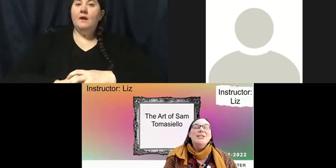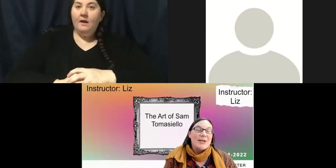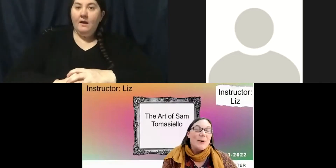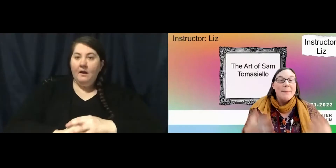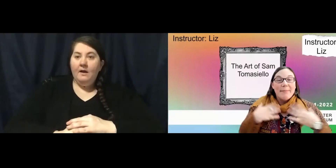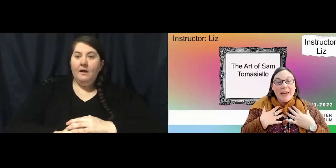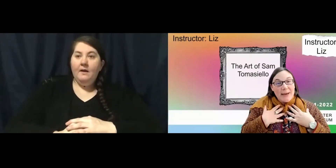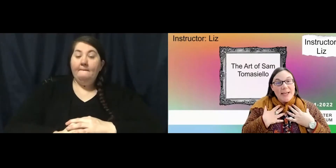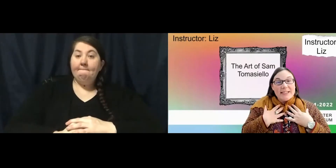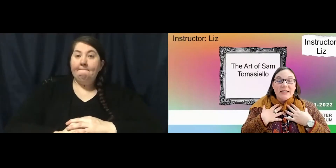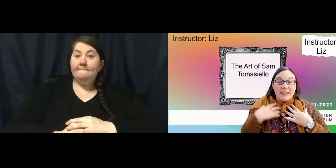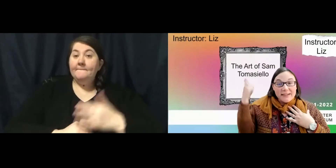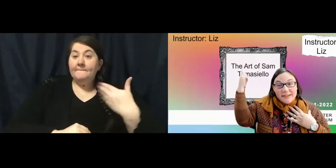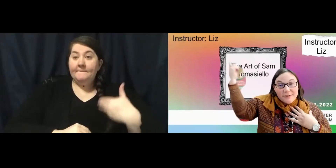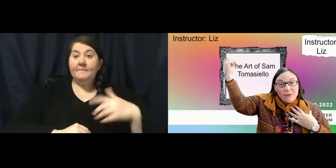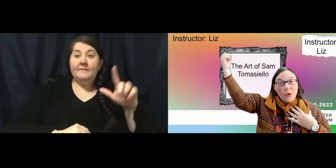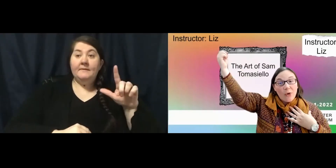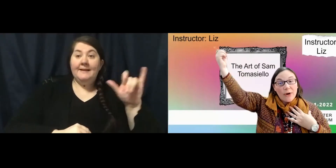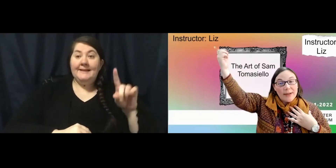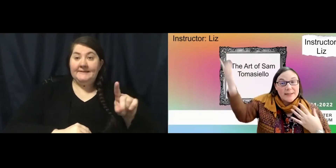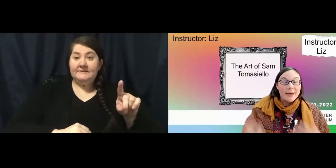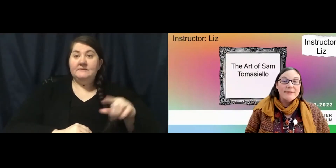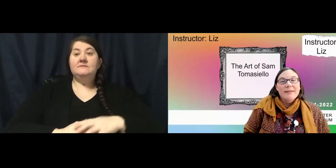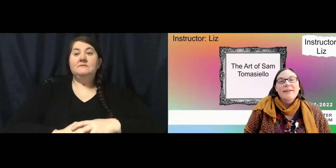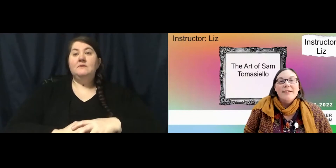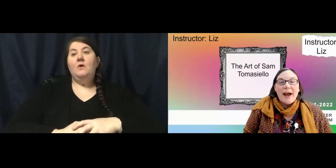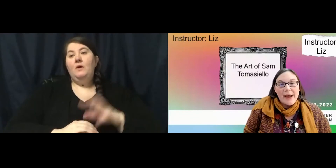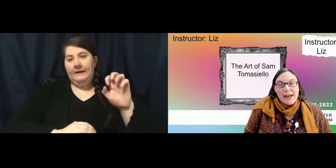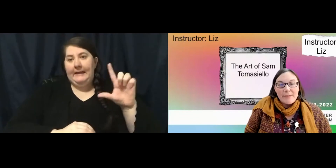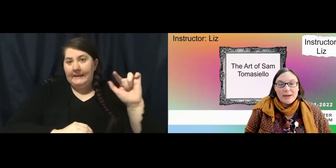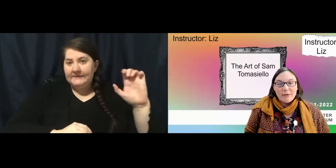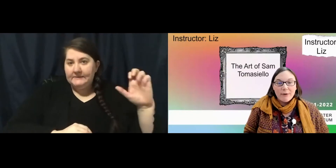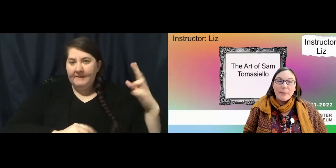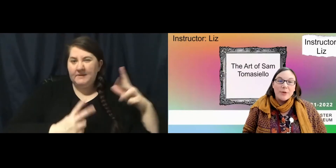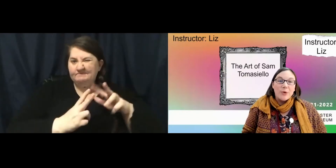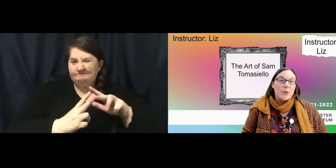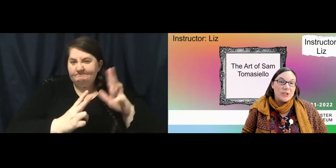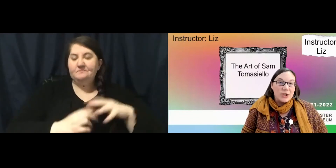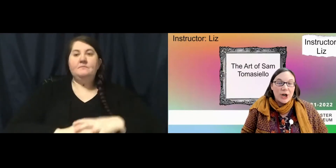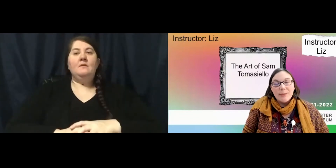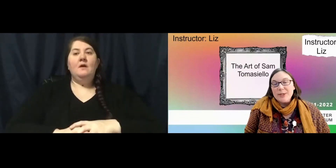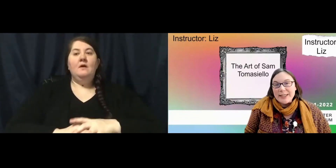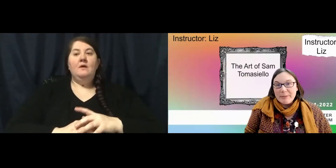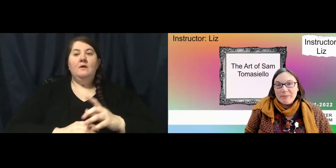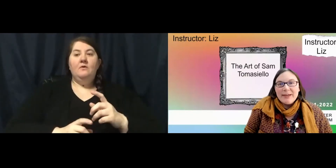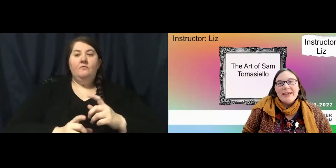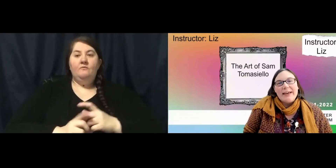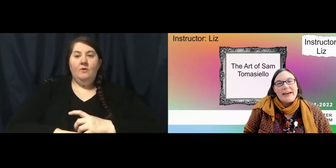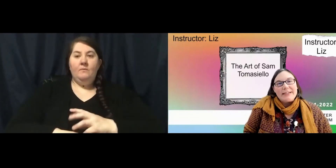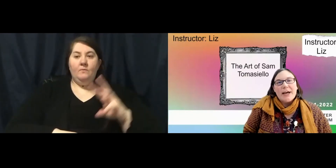So, my name is Liz, or Elizabeth. I am here from the Worcester Art Museum,